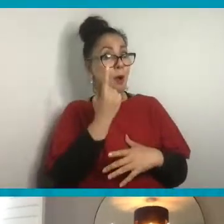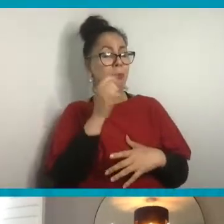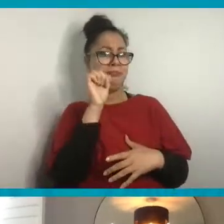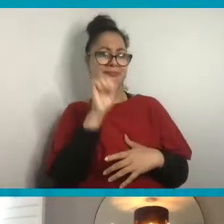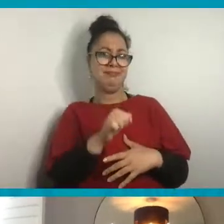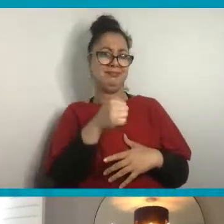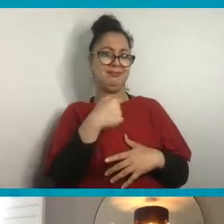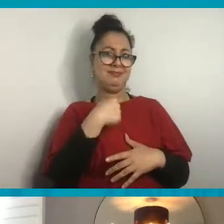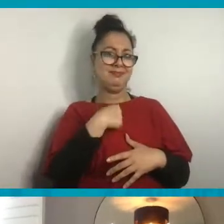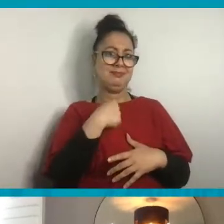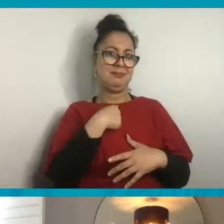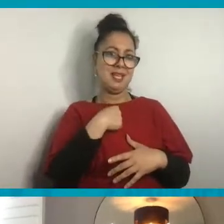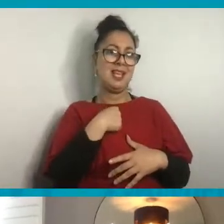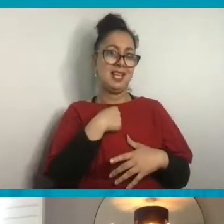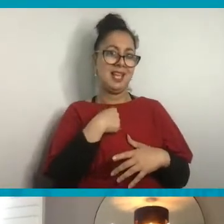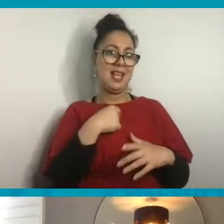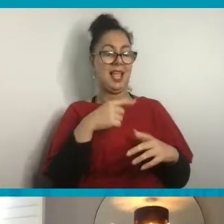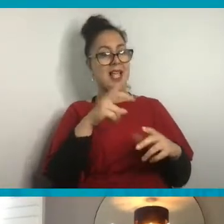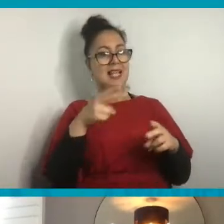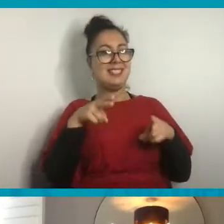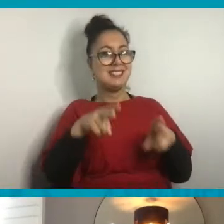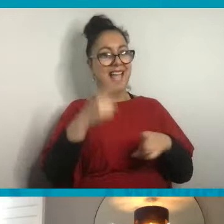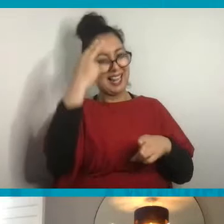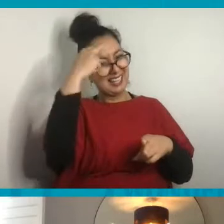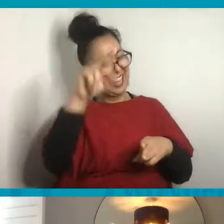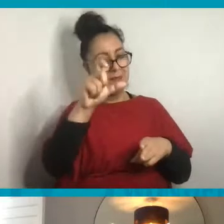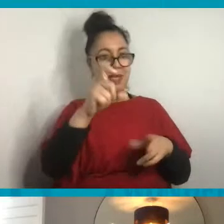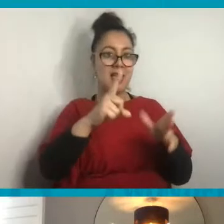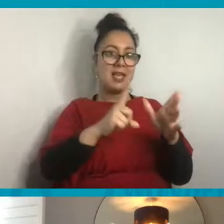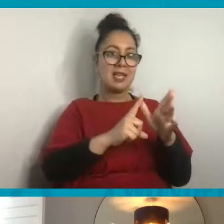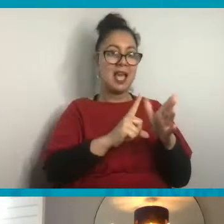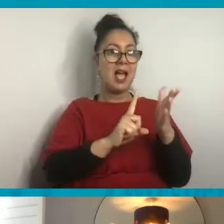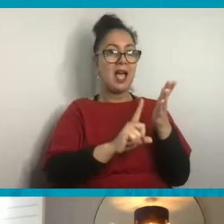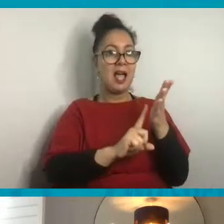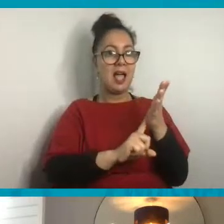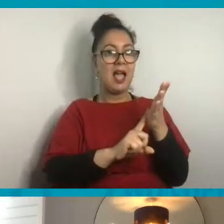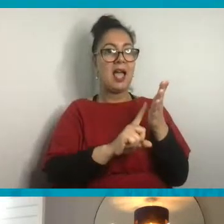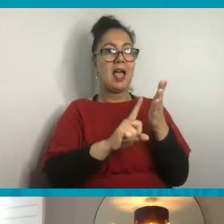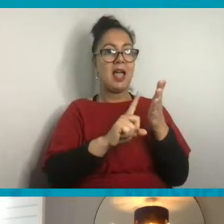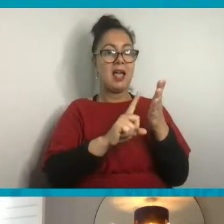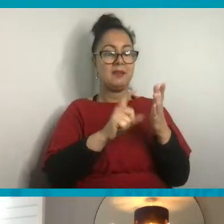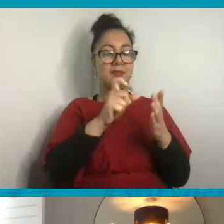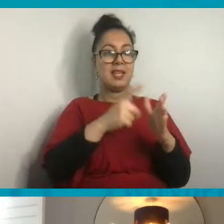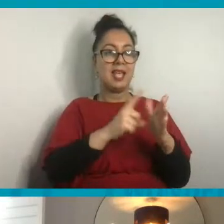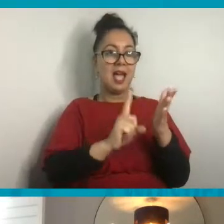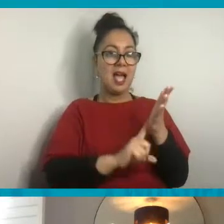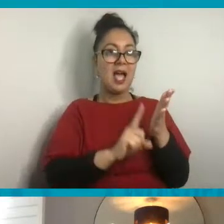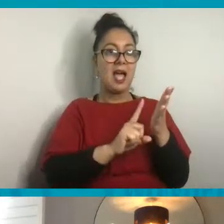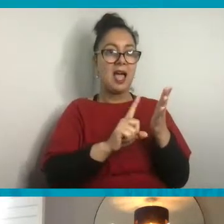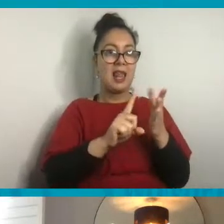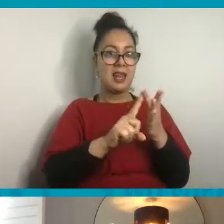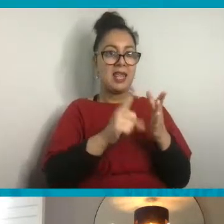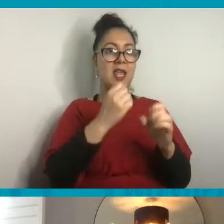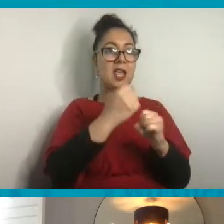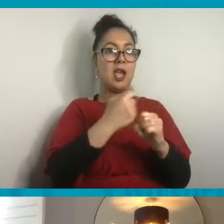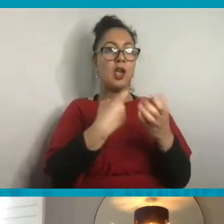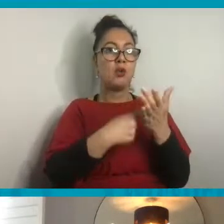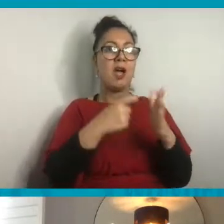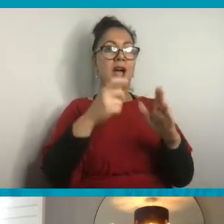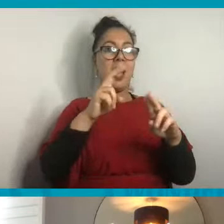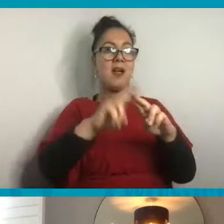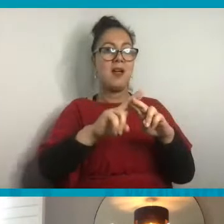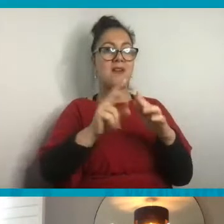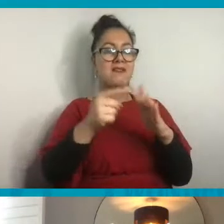freestyle Kali graffiti. And I'll just say a bit more of that. But I always do a little warm up.